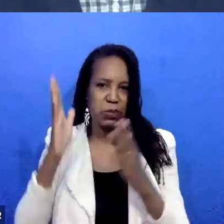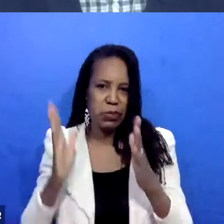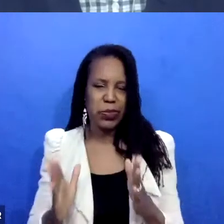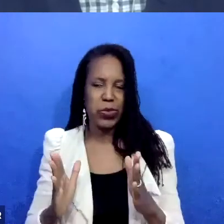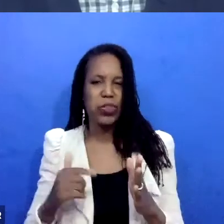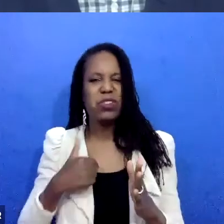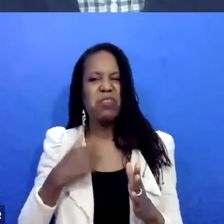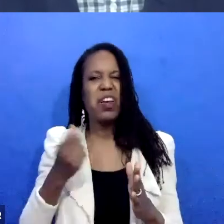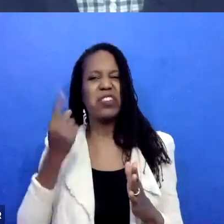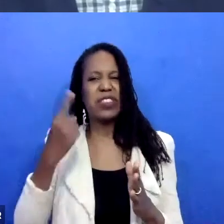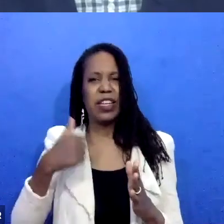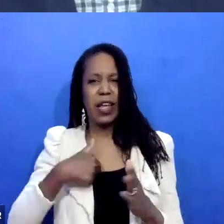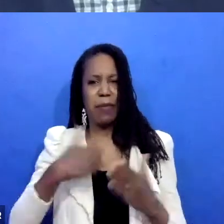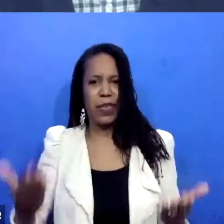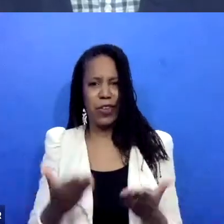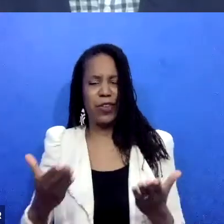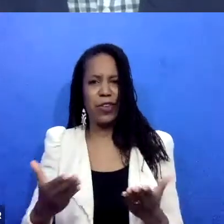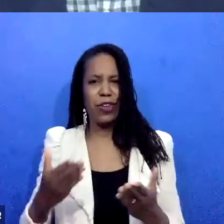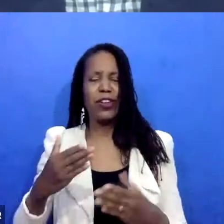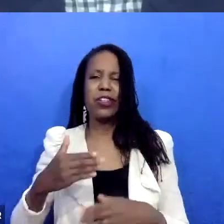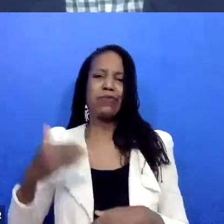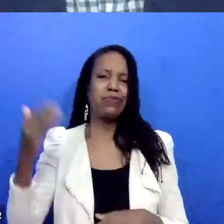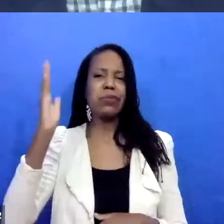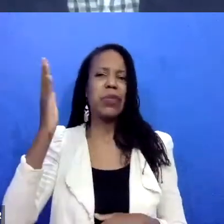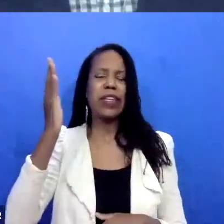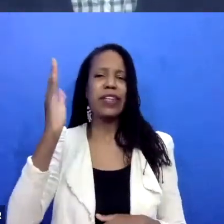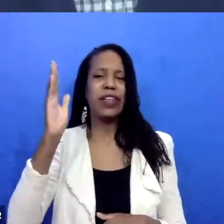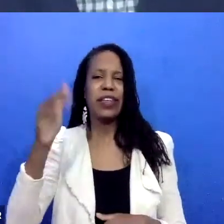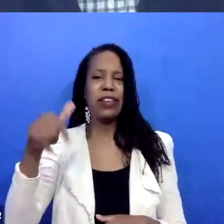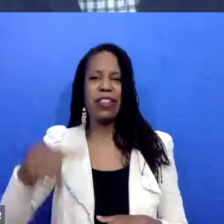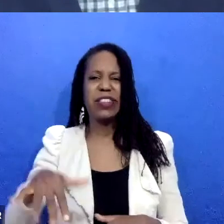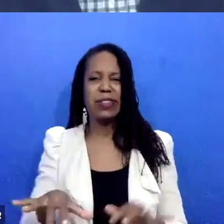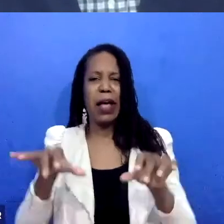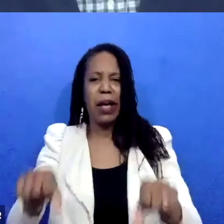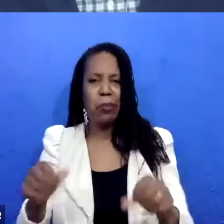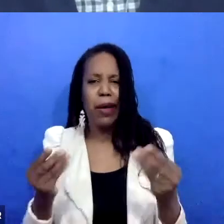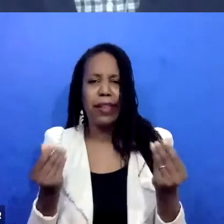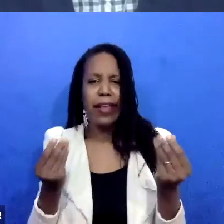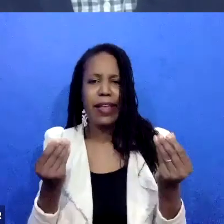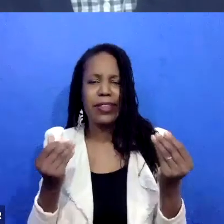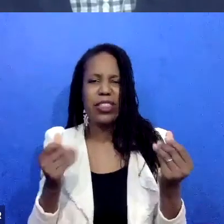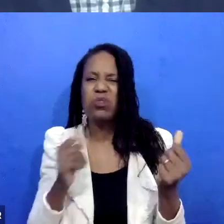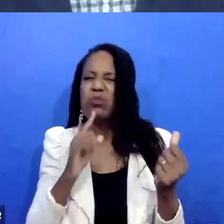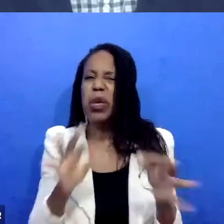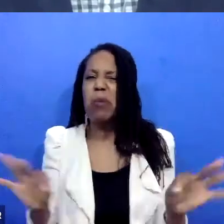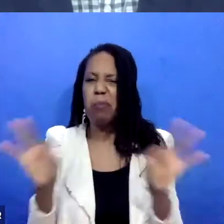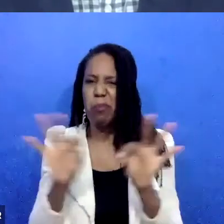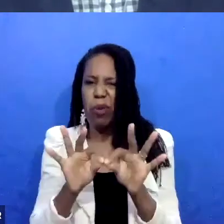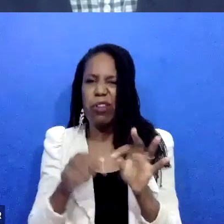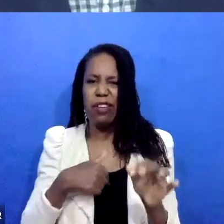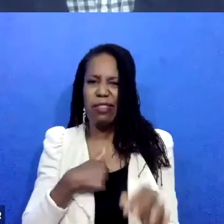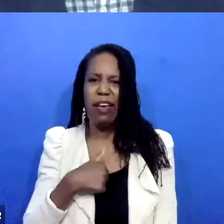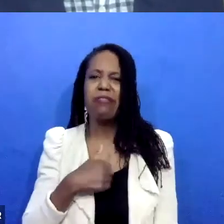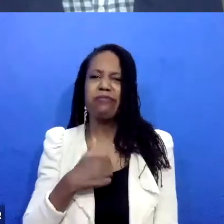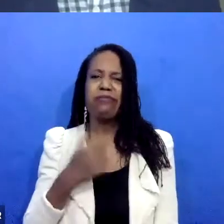it feels particularly important to say that all the time, but especially when I'm talking about restorative justice. And so much of what I've learned has come from